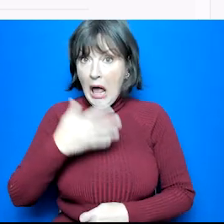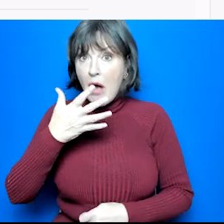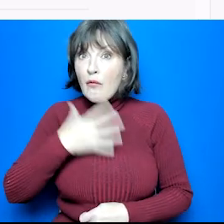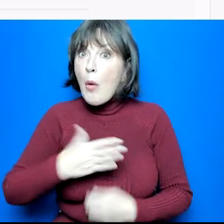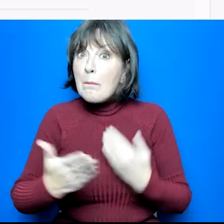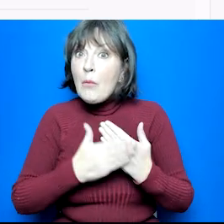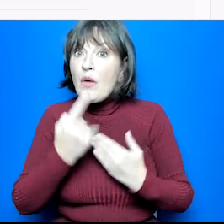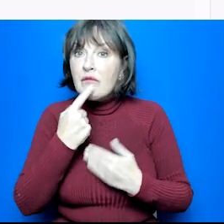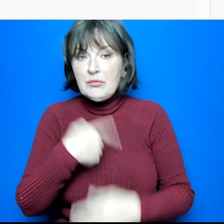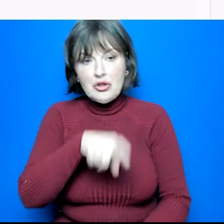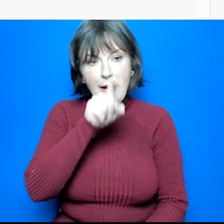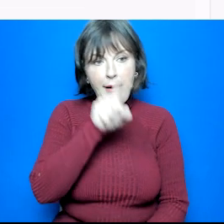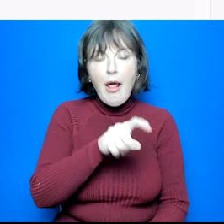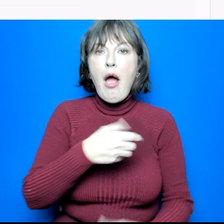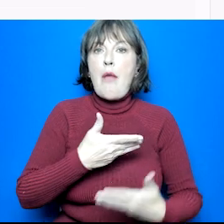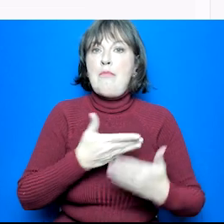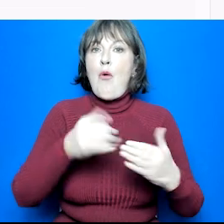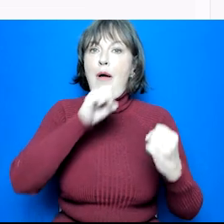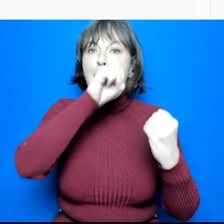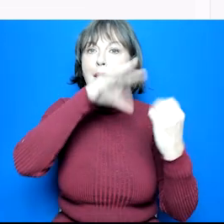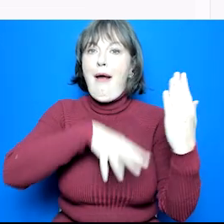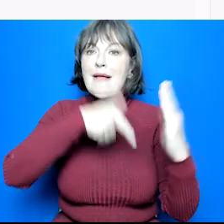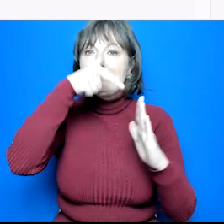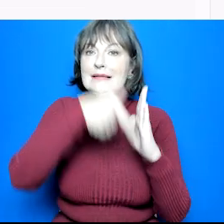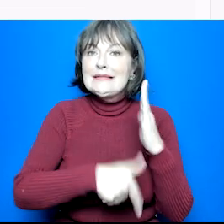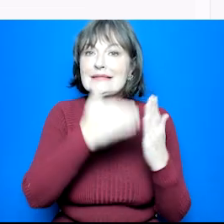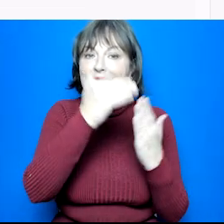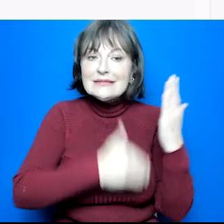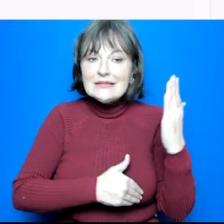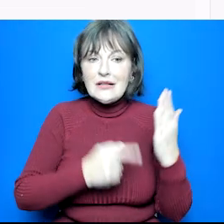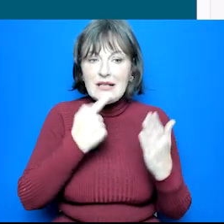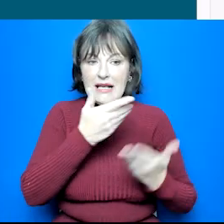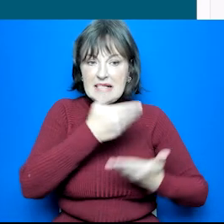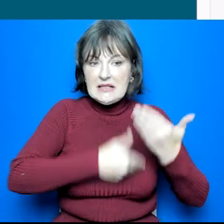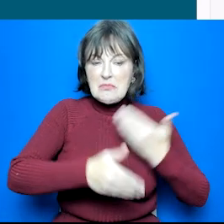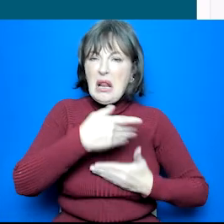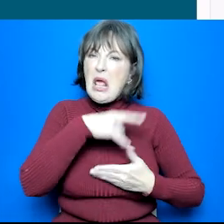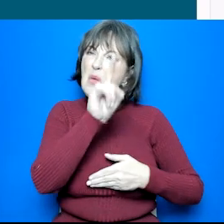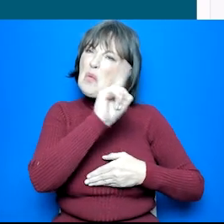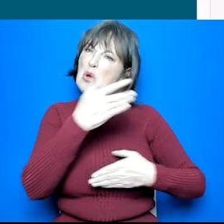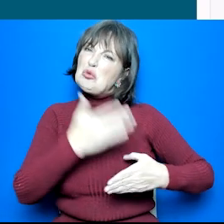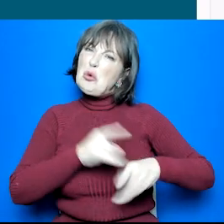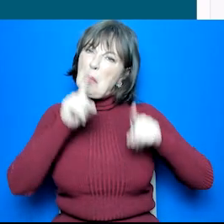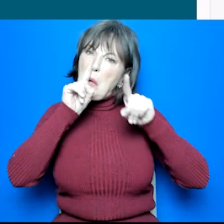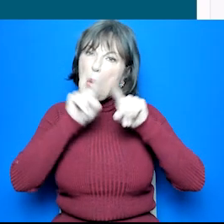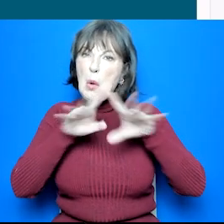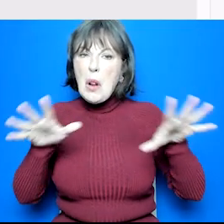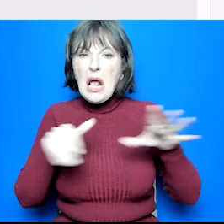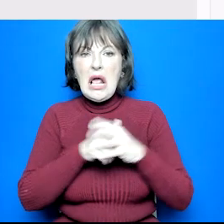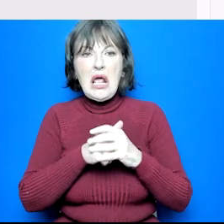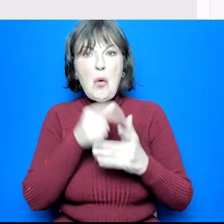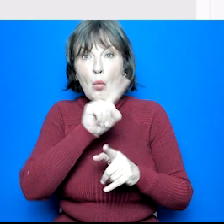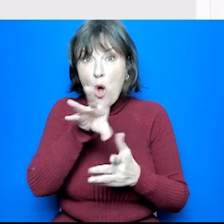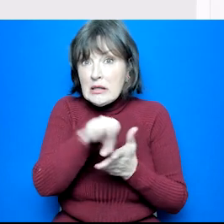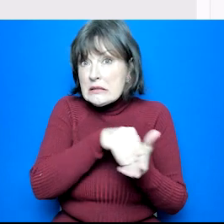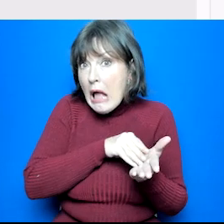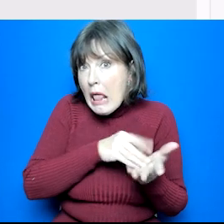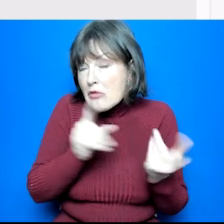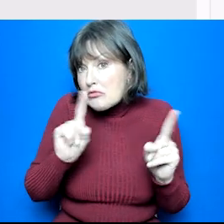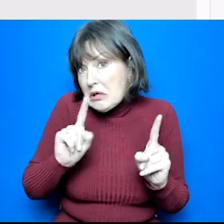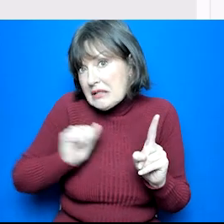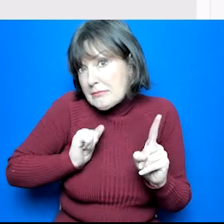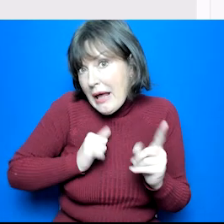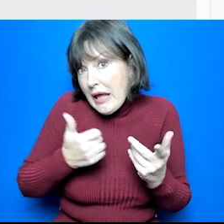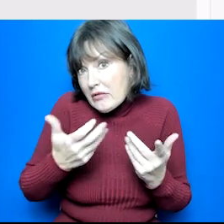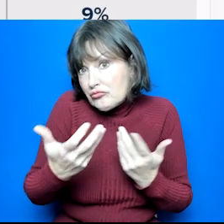that job profile, and here I can see information including what a typical day looks like, the average salary,